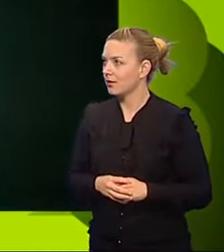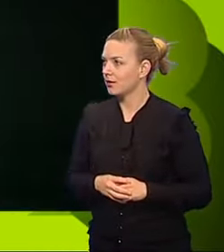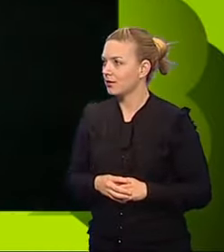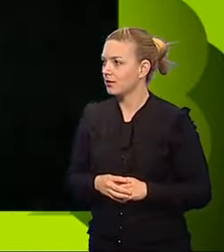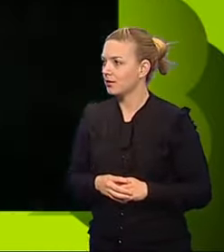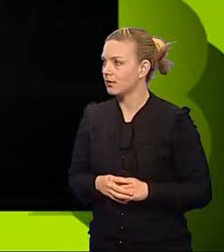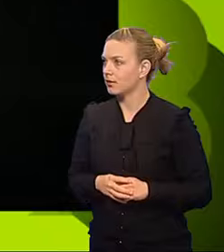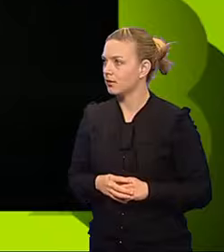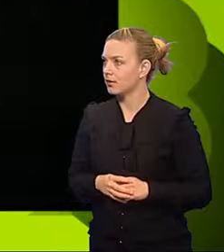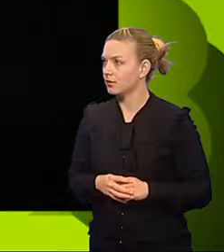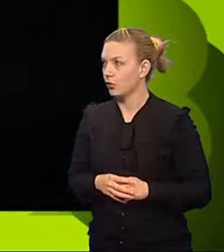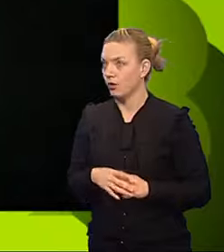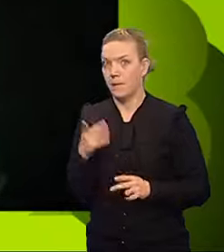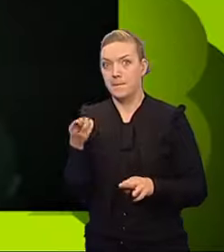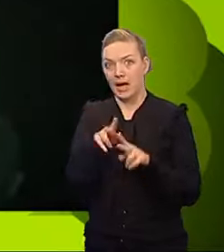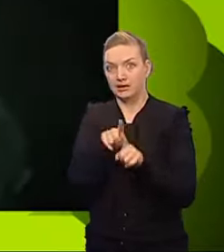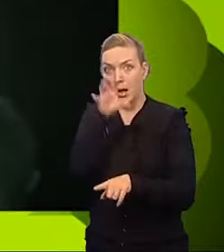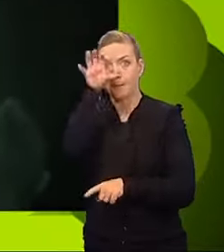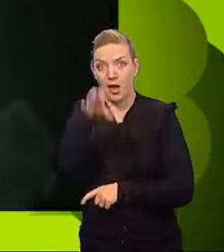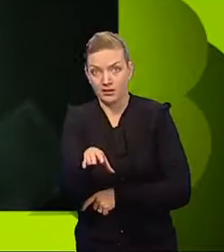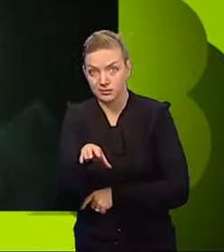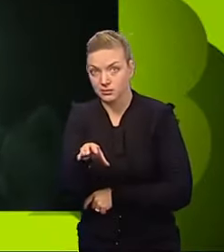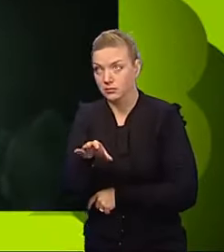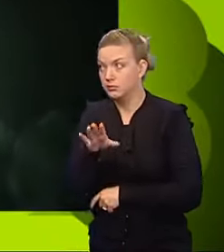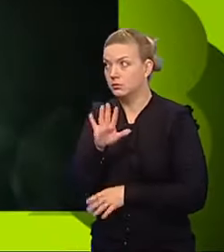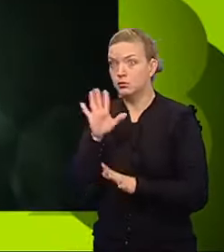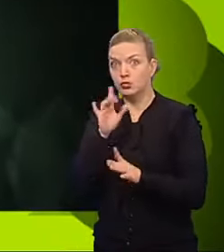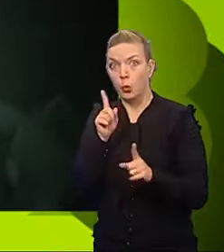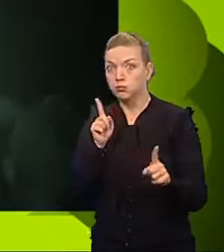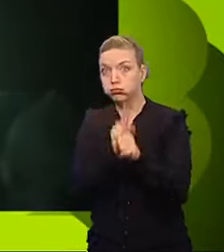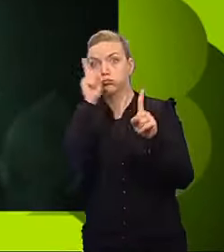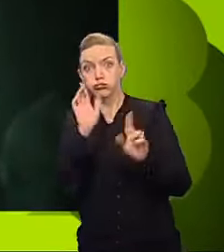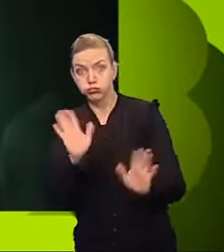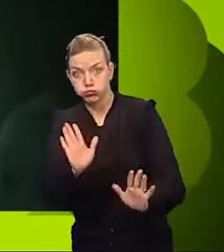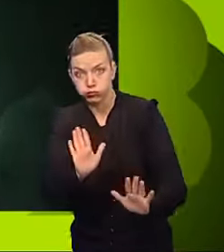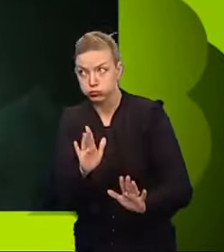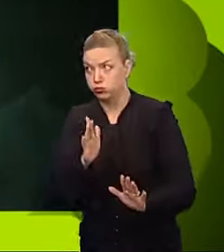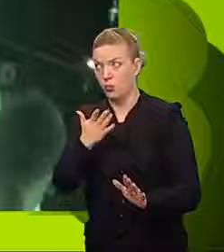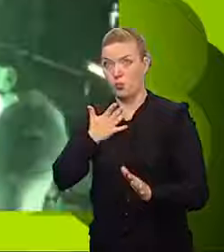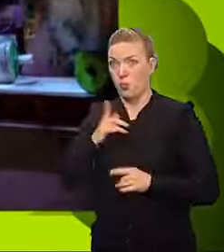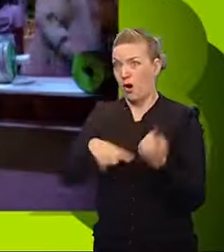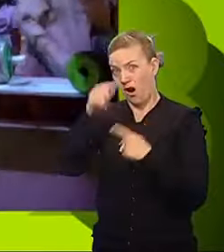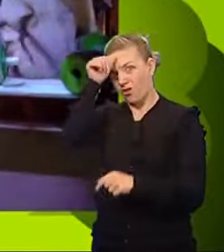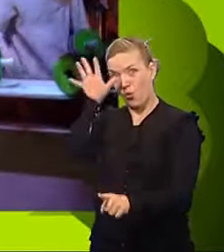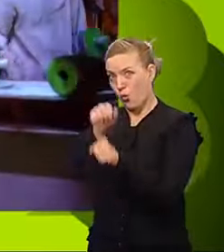Step carefully back into position. Try not to knock into anyone. You don't want to give yourself away.